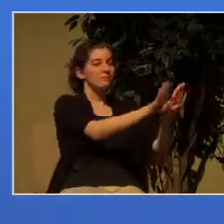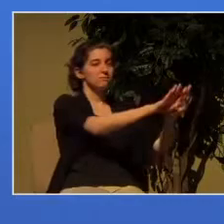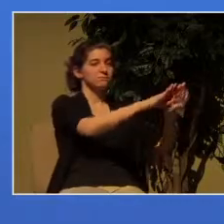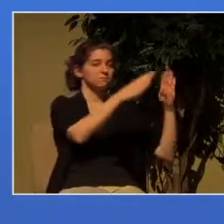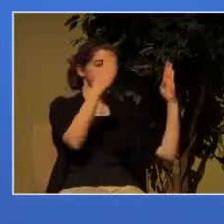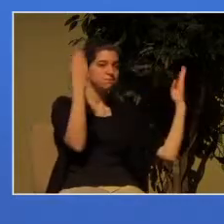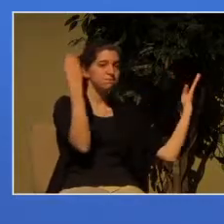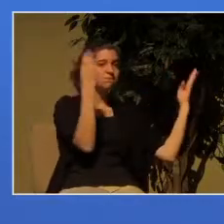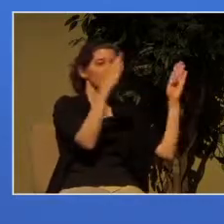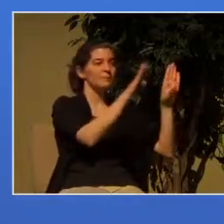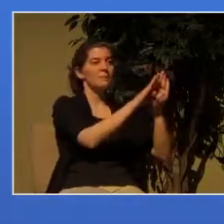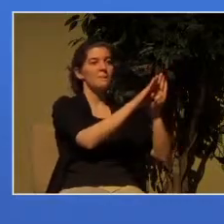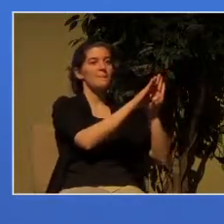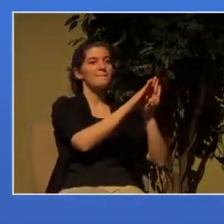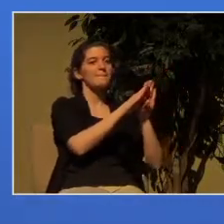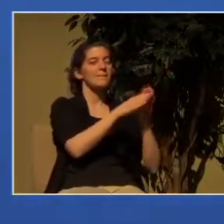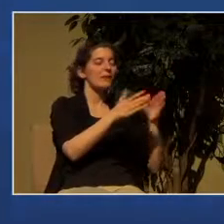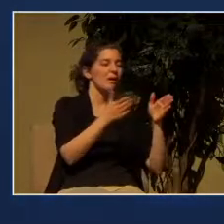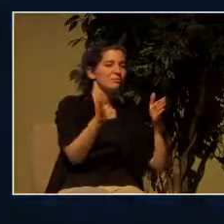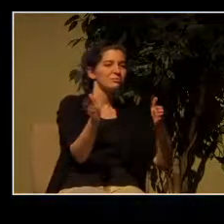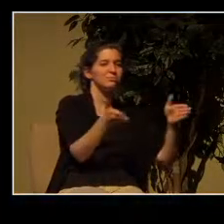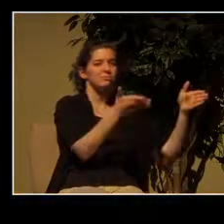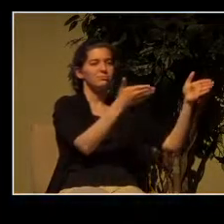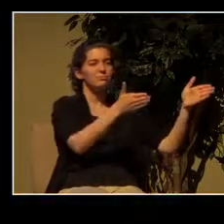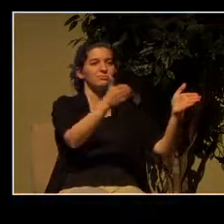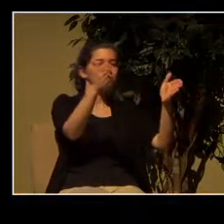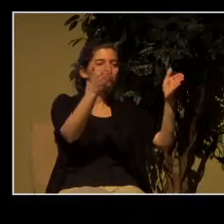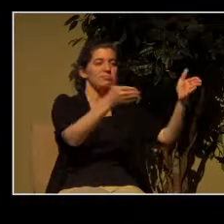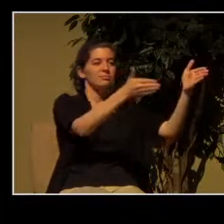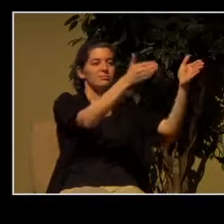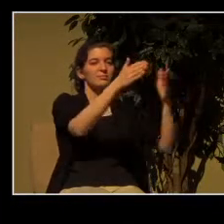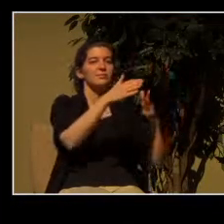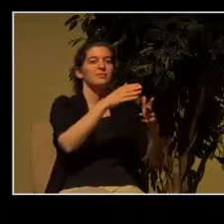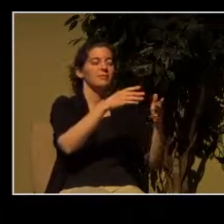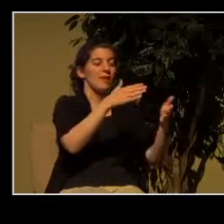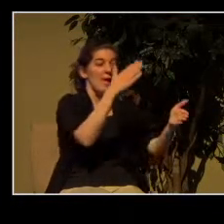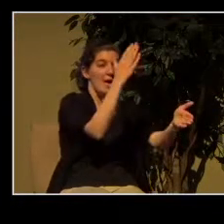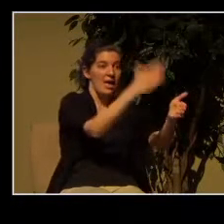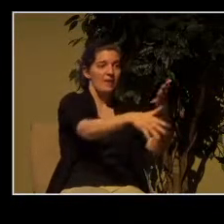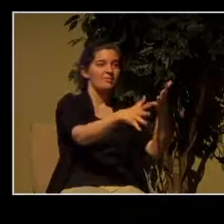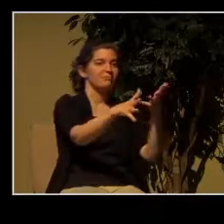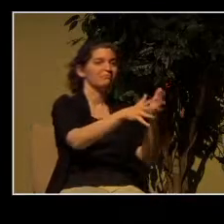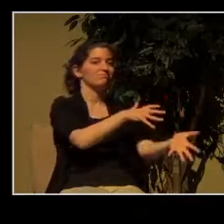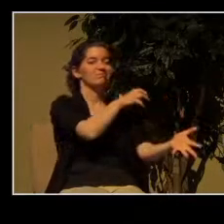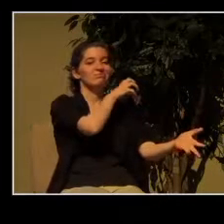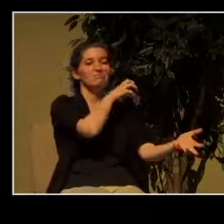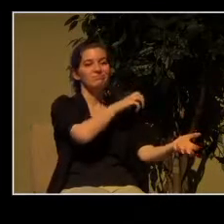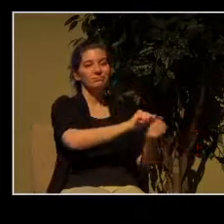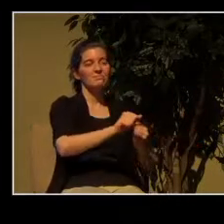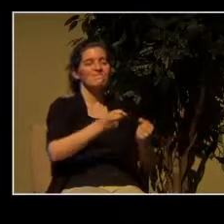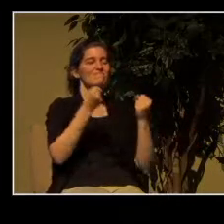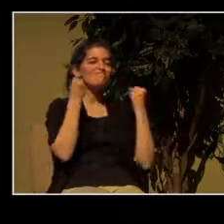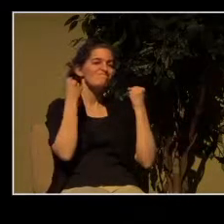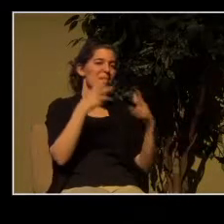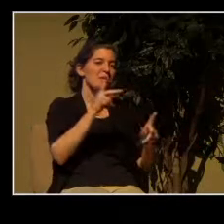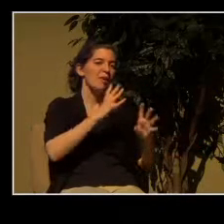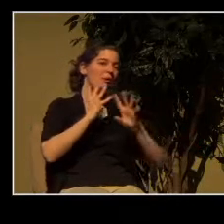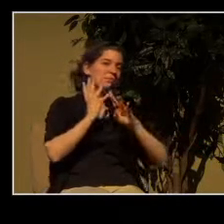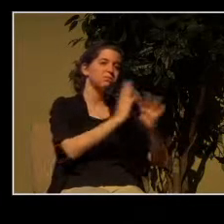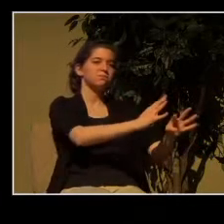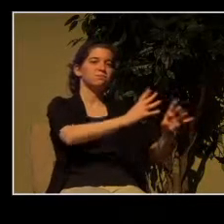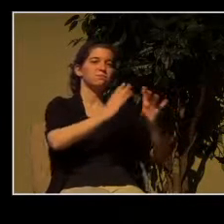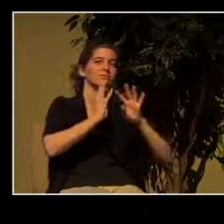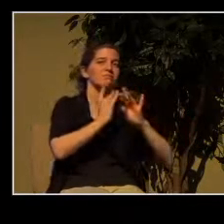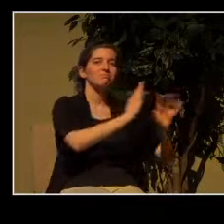gate and broad is the road that leads to destruction and many enter through it